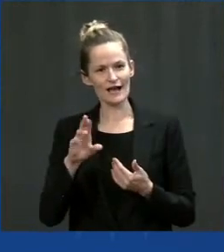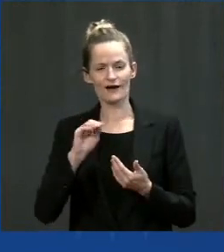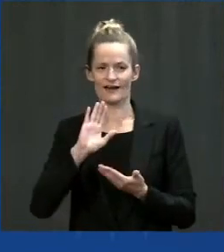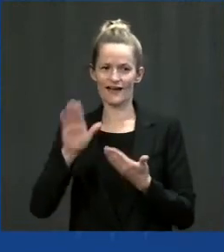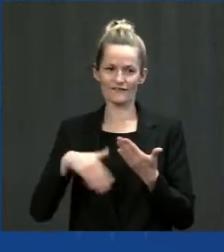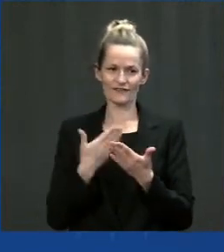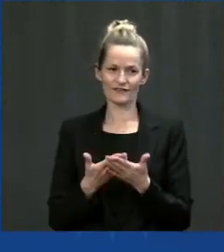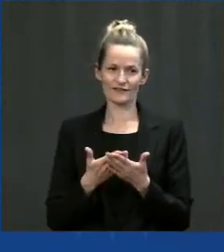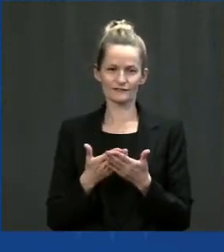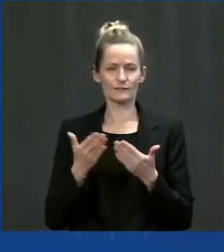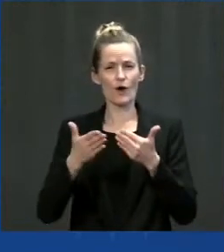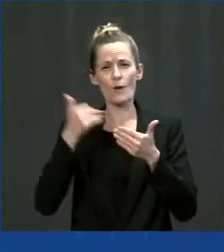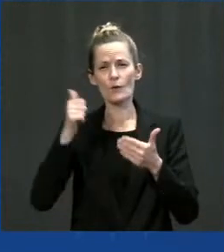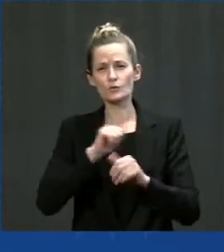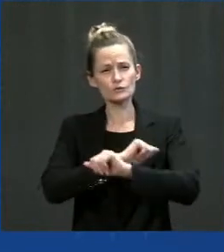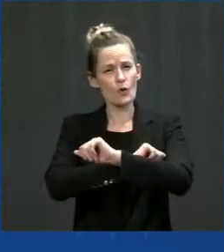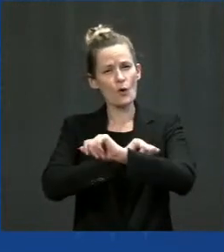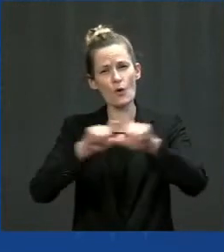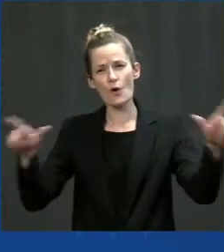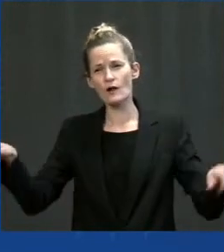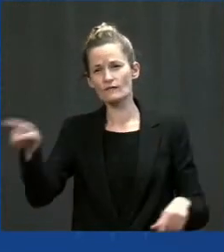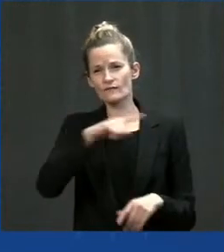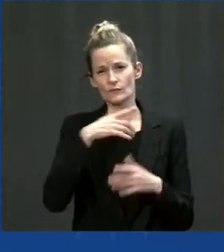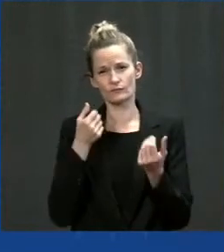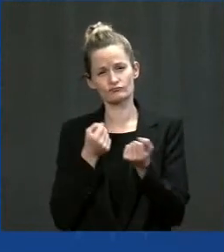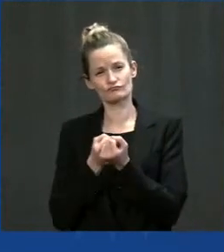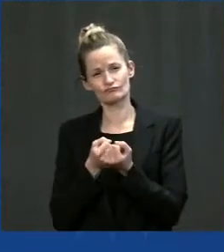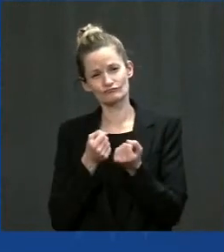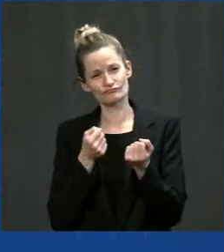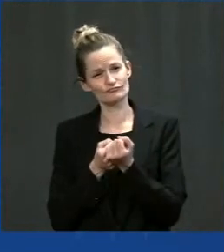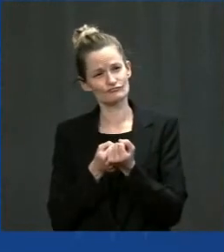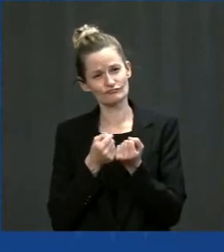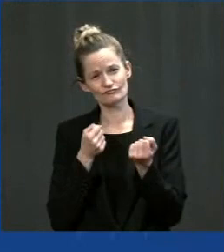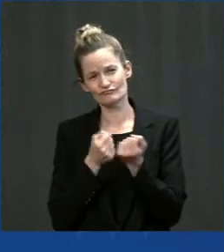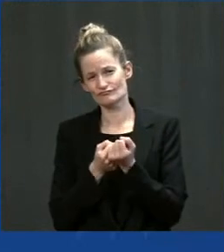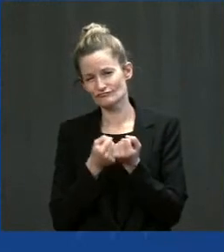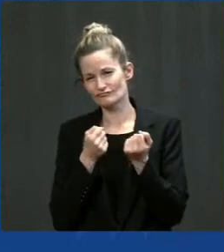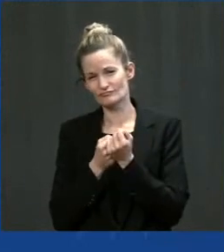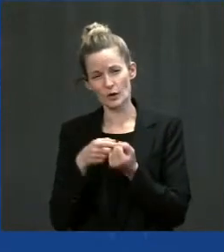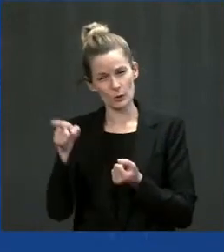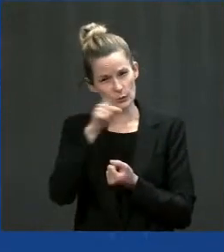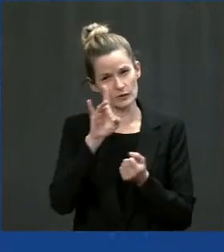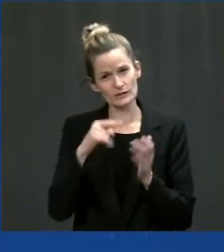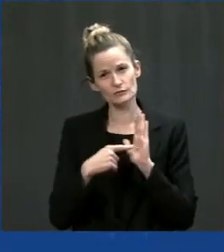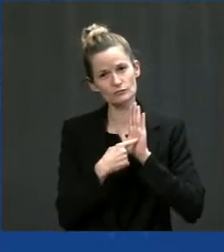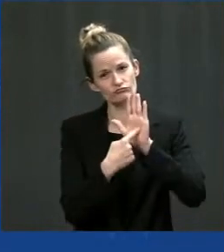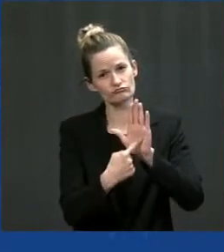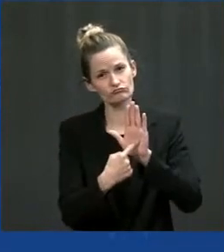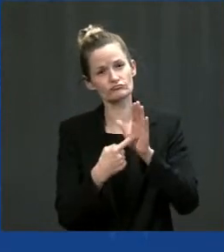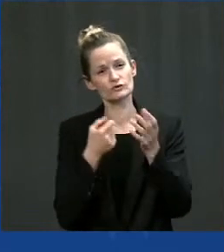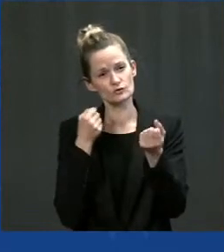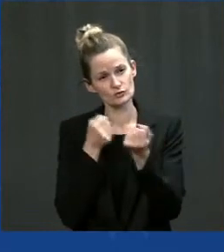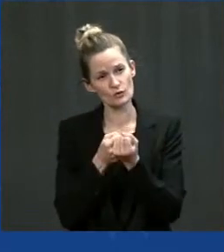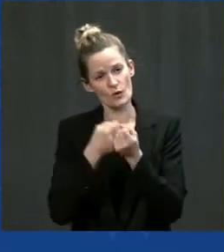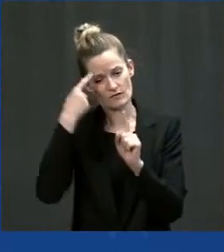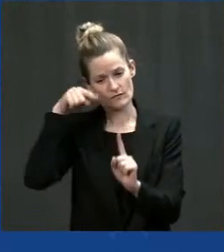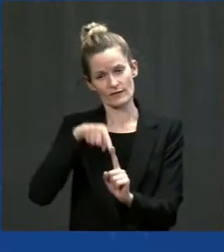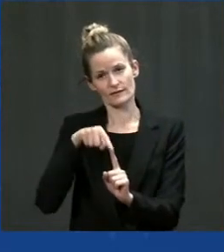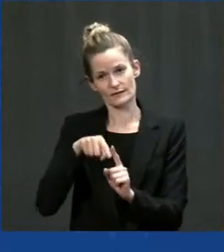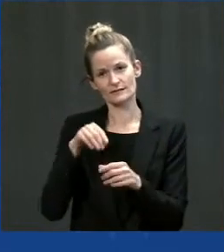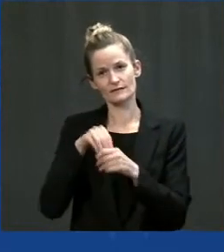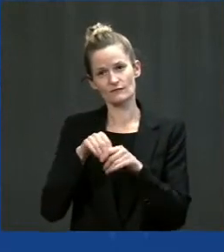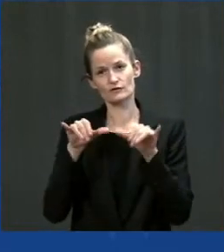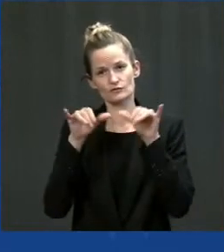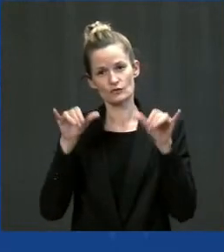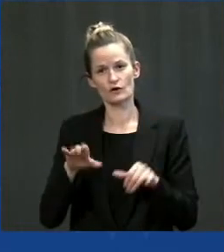I think all of you signed on to the bipartisan effort of mayors and and as well as other state and